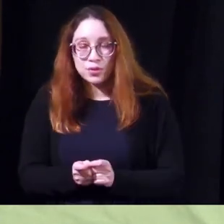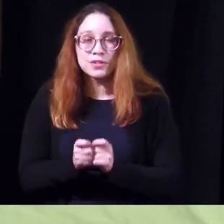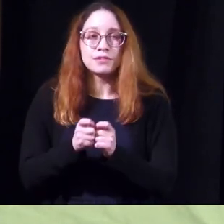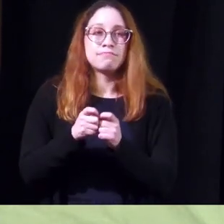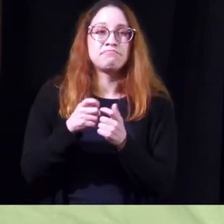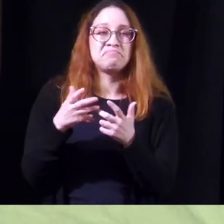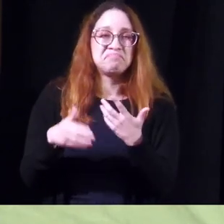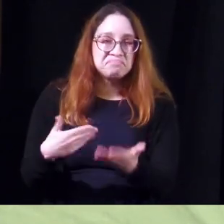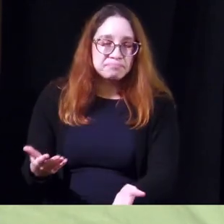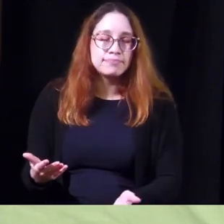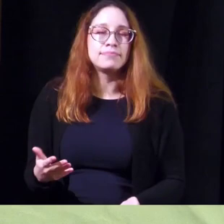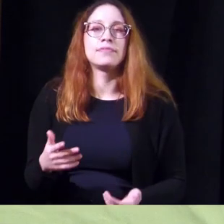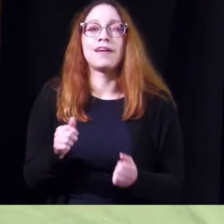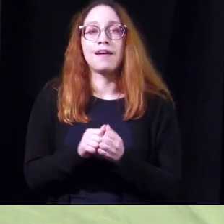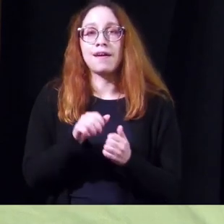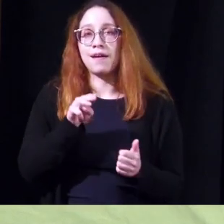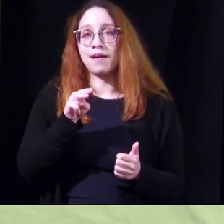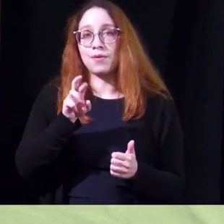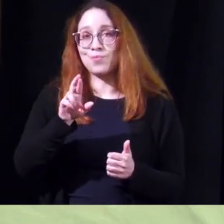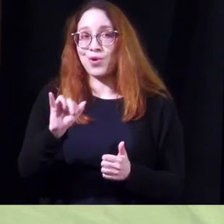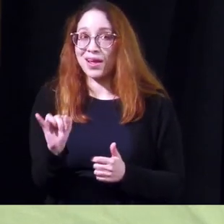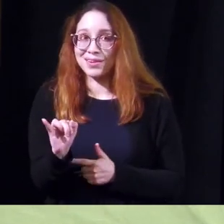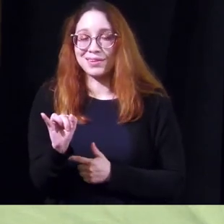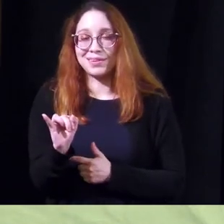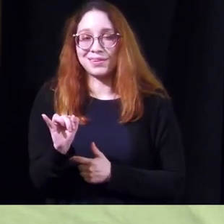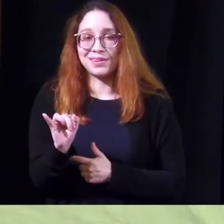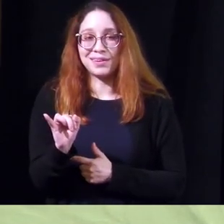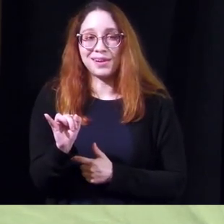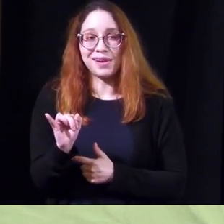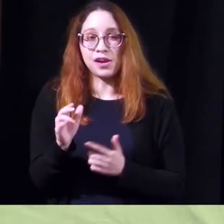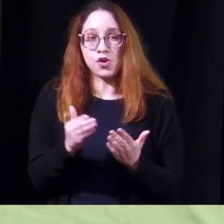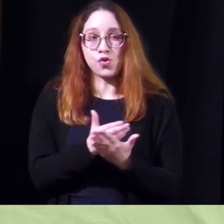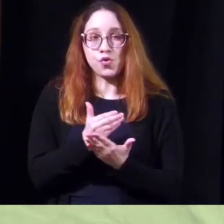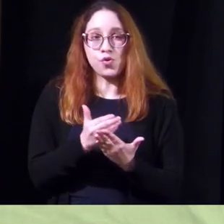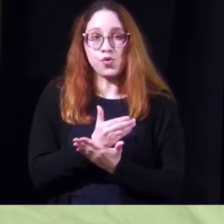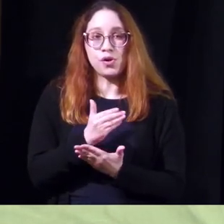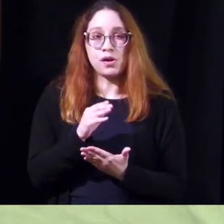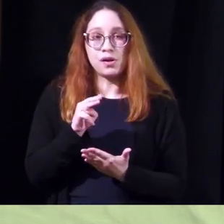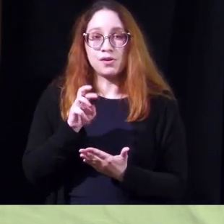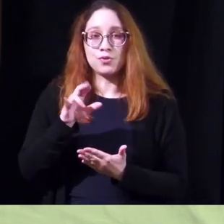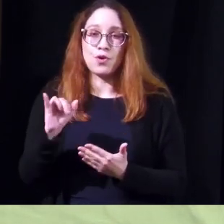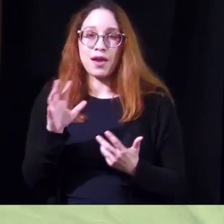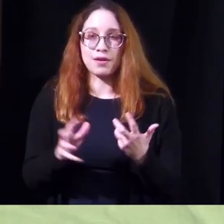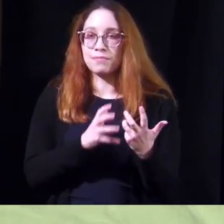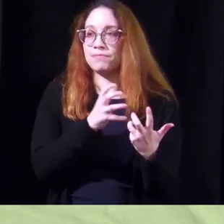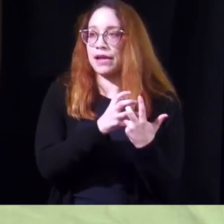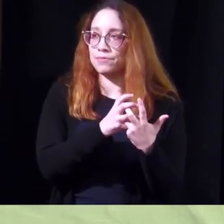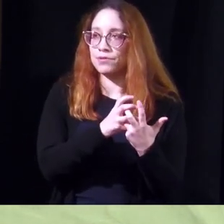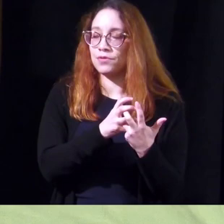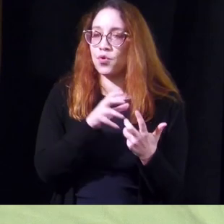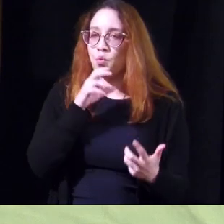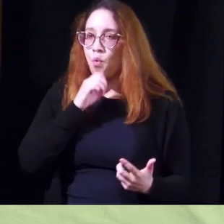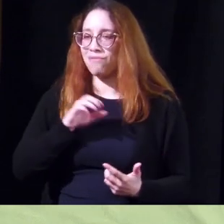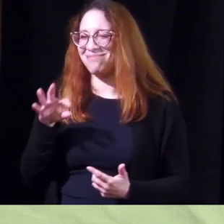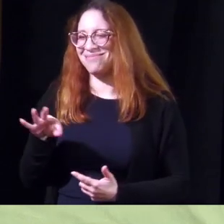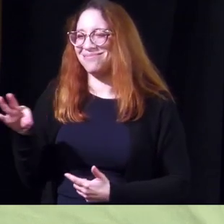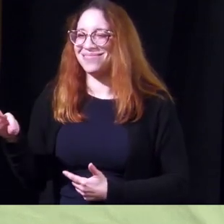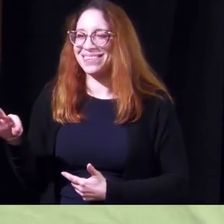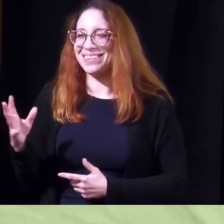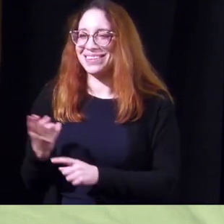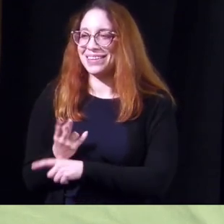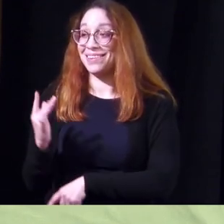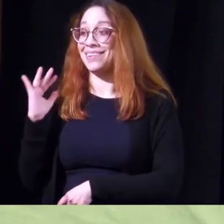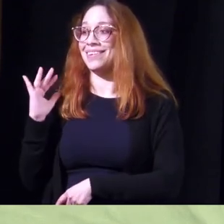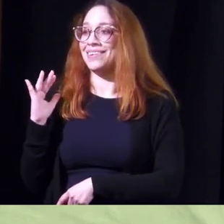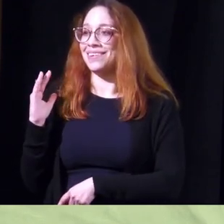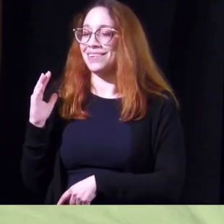which so on as far as the mris go the newer ones are mri compatible the old-fashioned ones that i used to